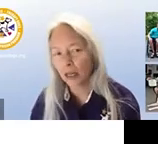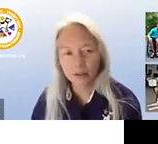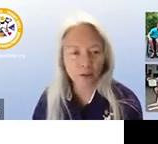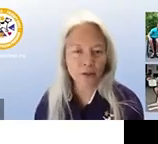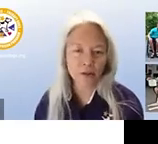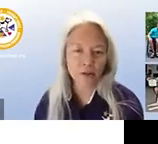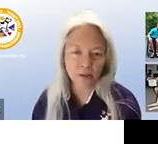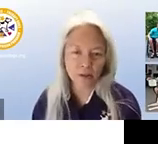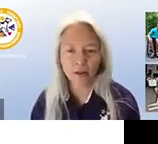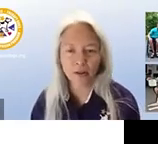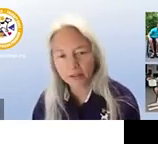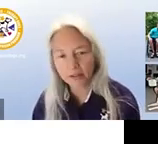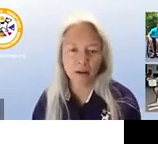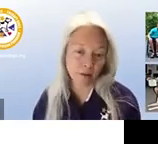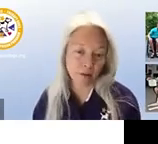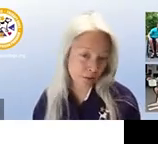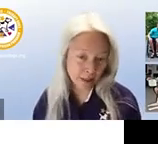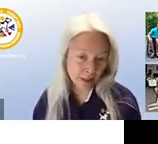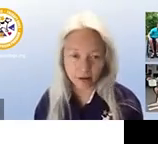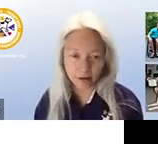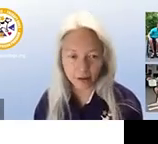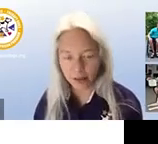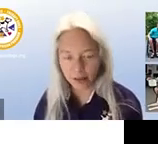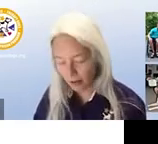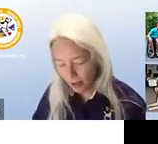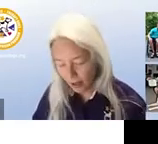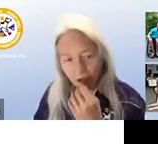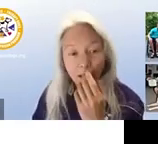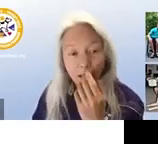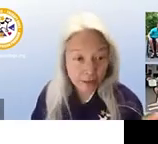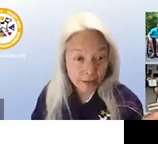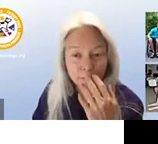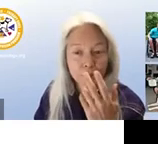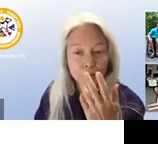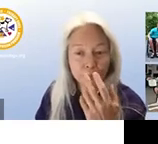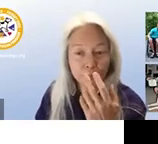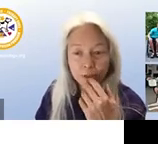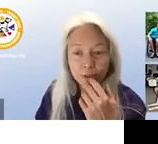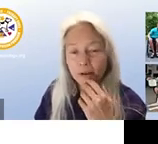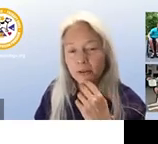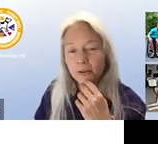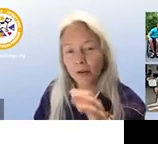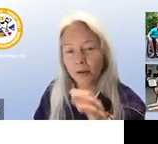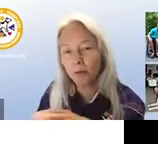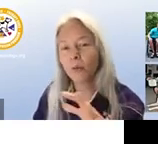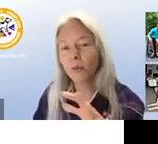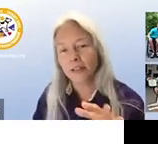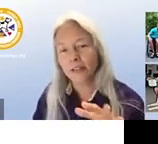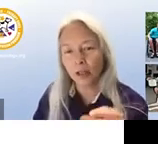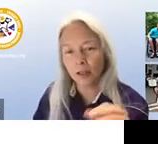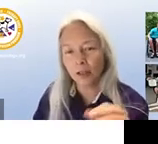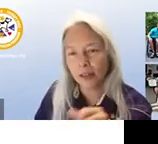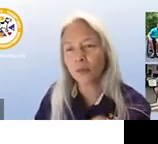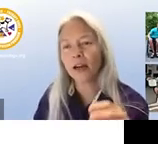a lot of you have heard about service dog assistance dog a courthouse dog therapy dog and of course emotional support dogs so what